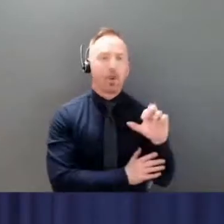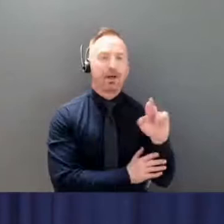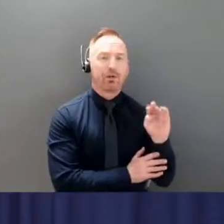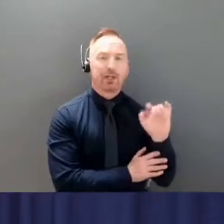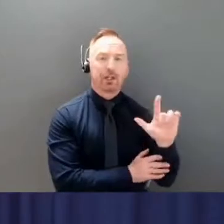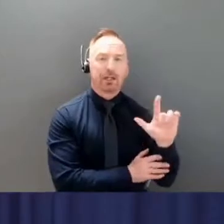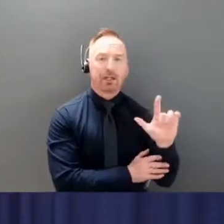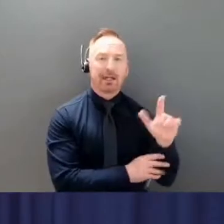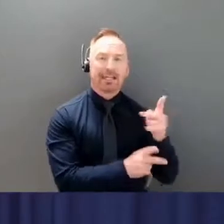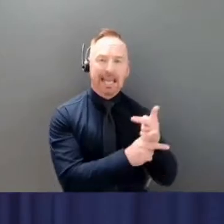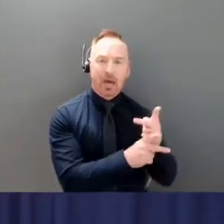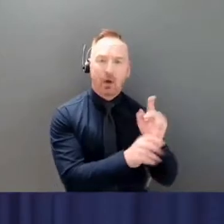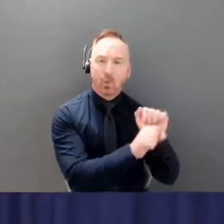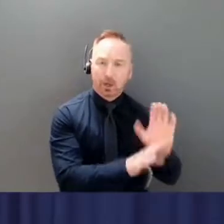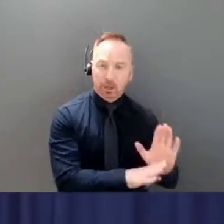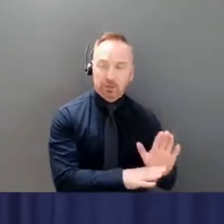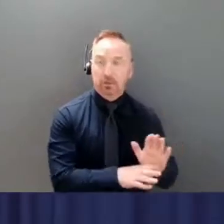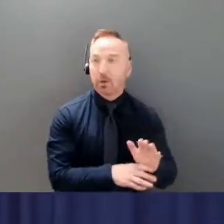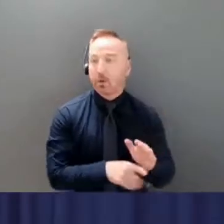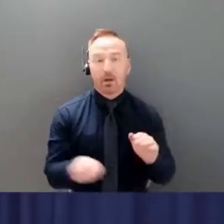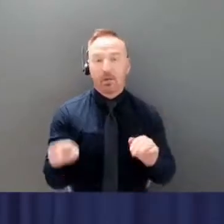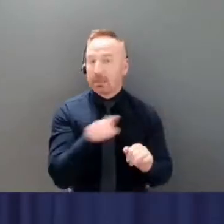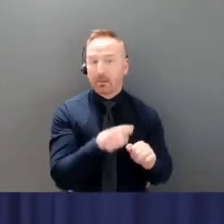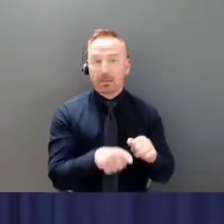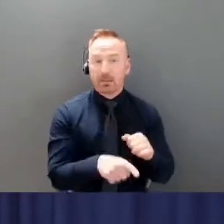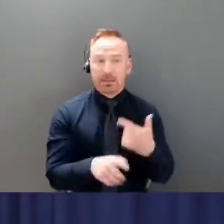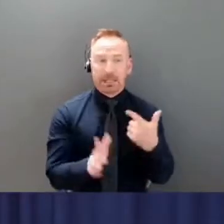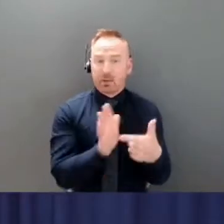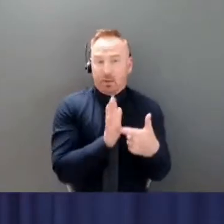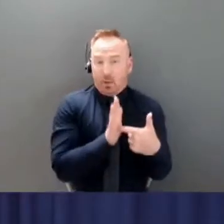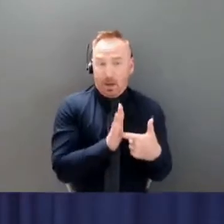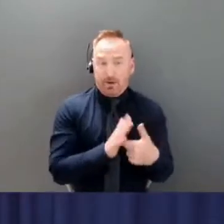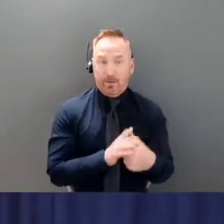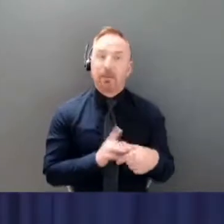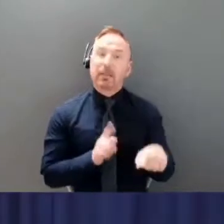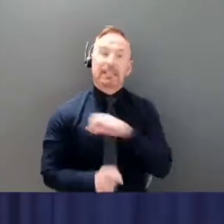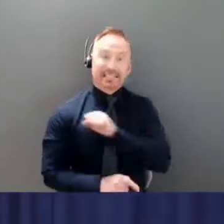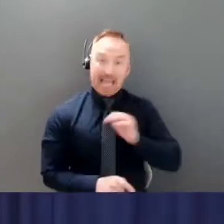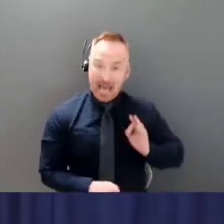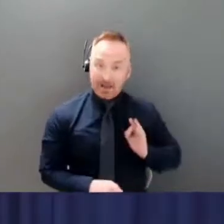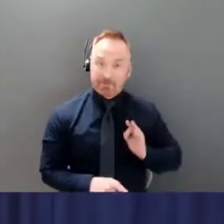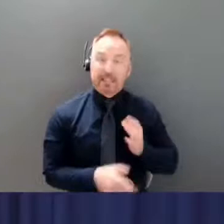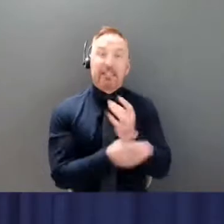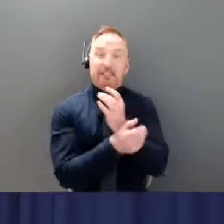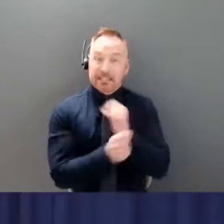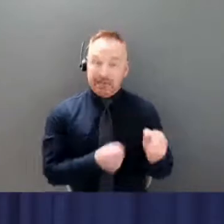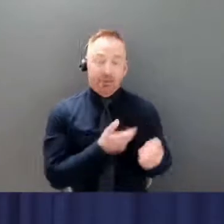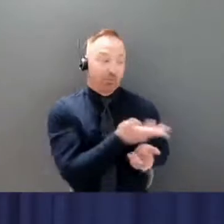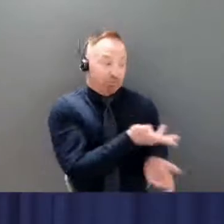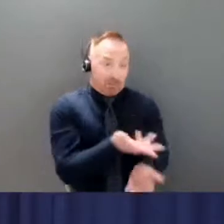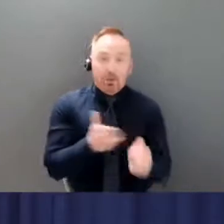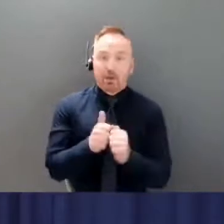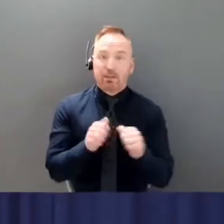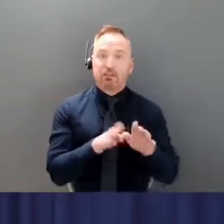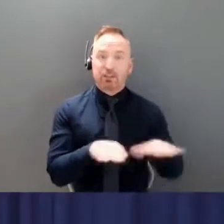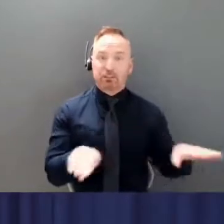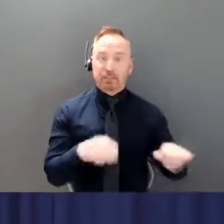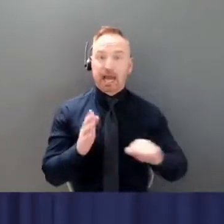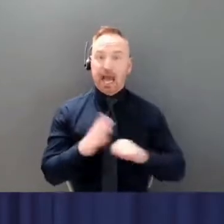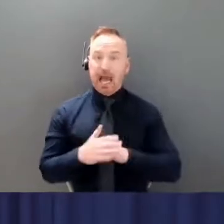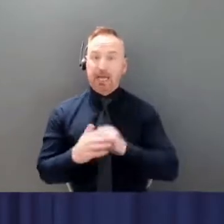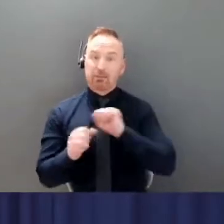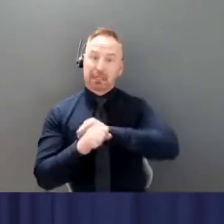It will also make it easier for staff to safely take care of children while we deal with the current outbreak in some facilities.